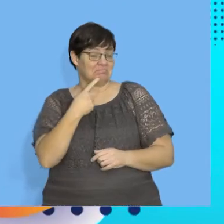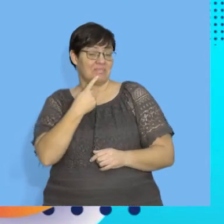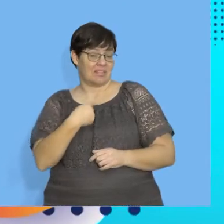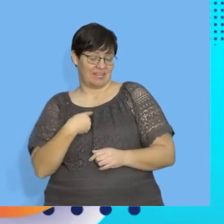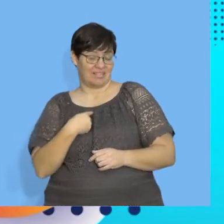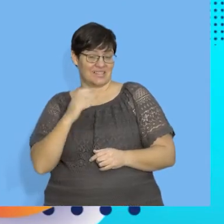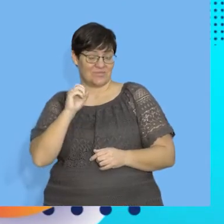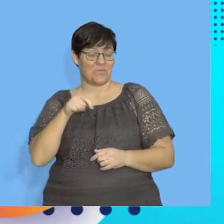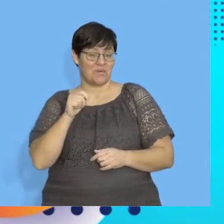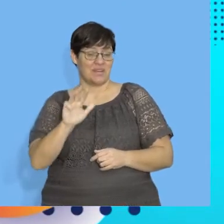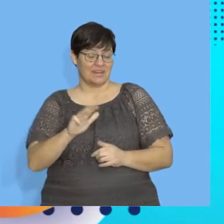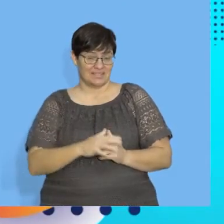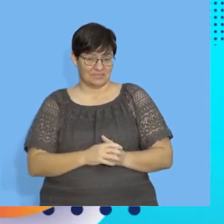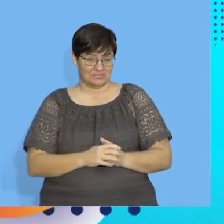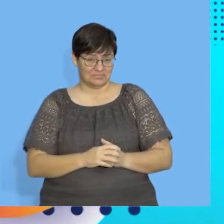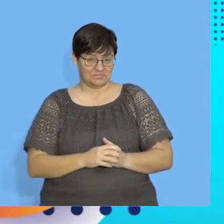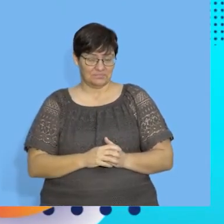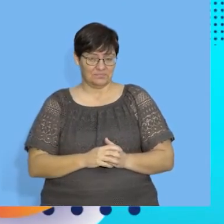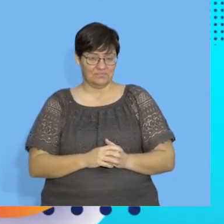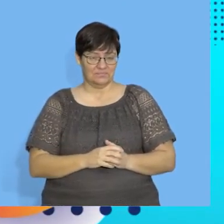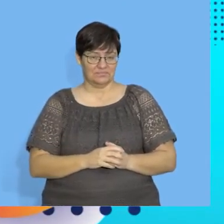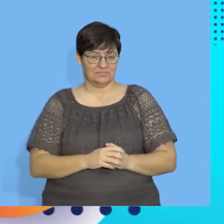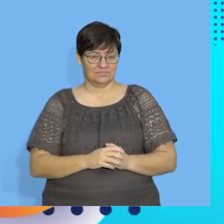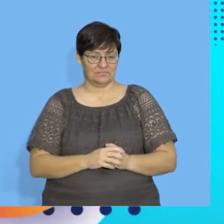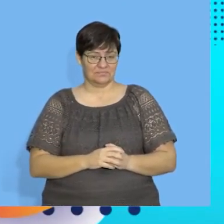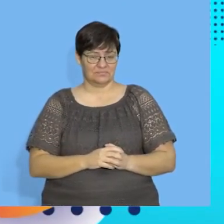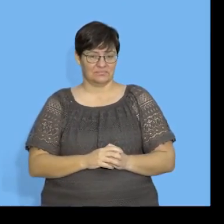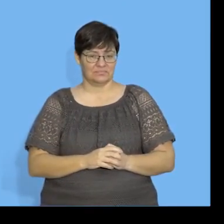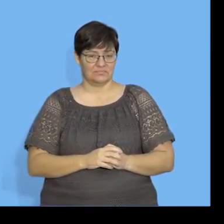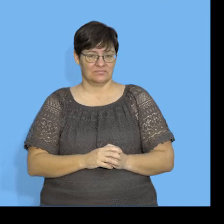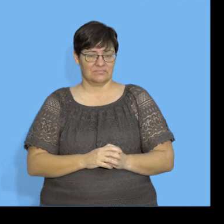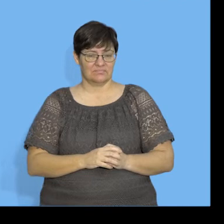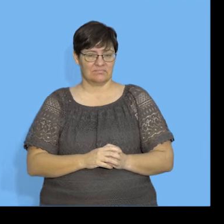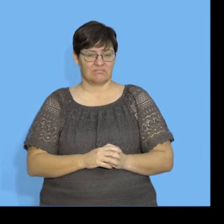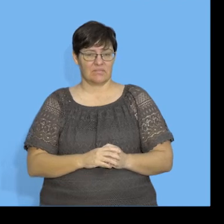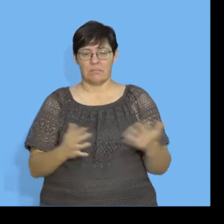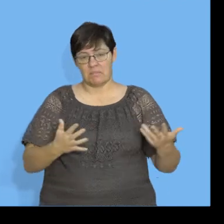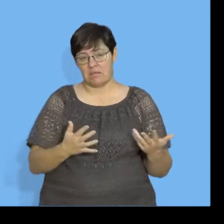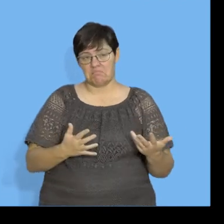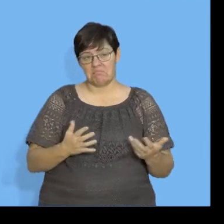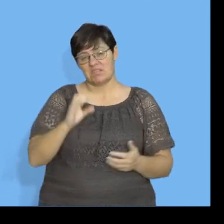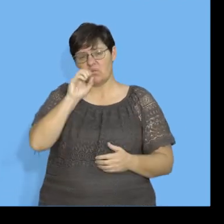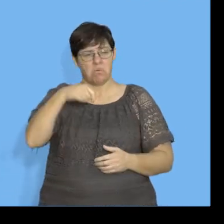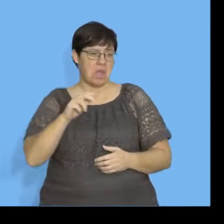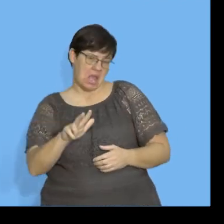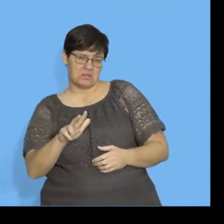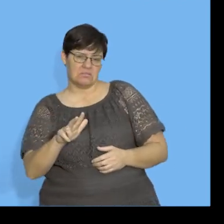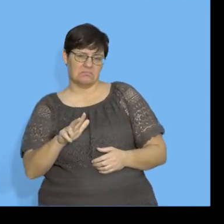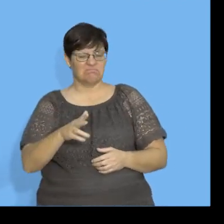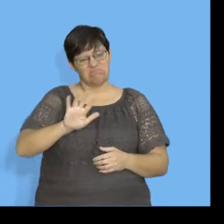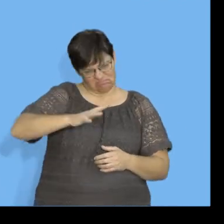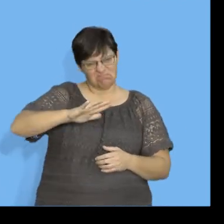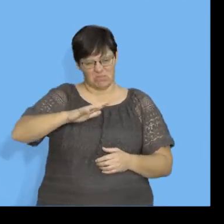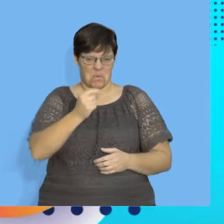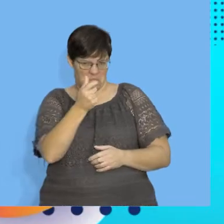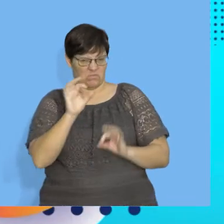But, the correct actually is 0.9. What if you got 0.8? You know, that's pretty